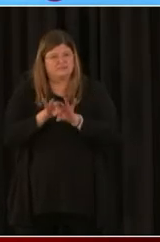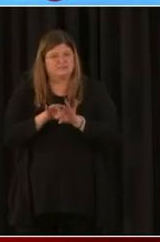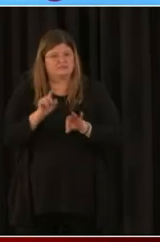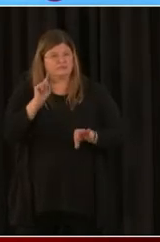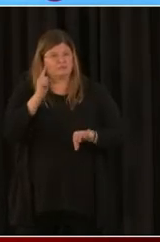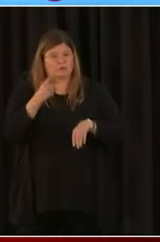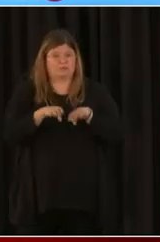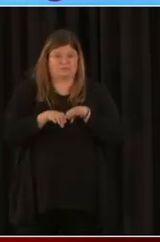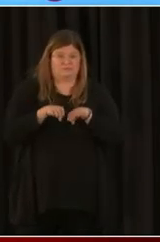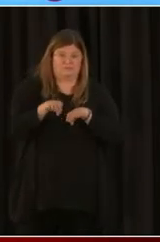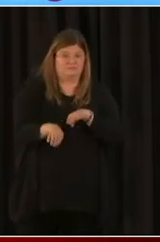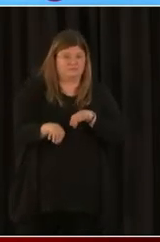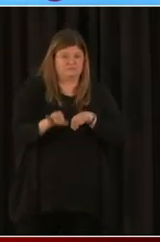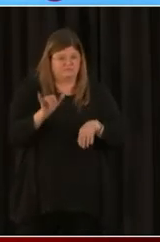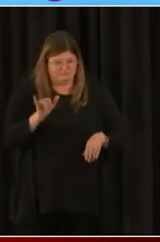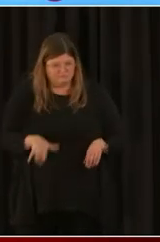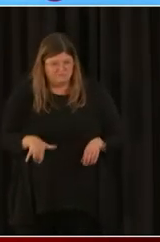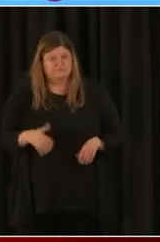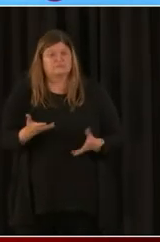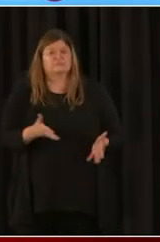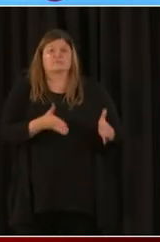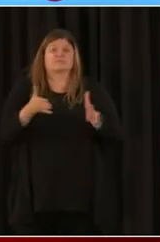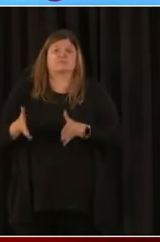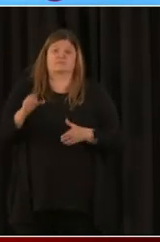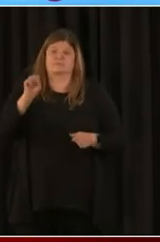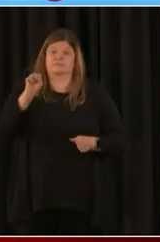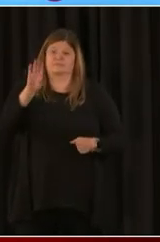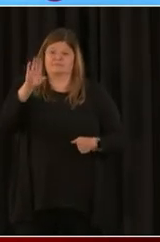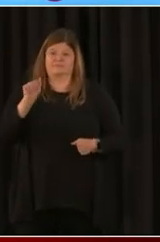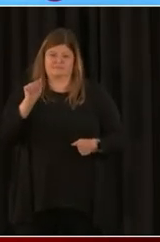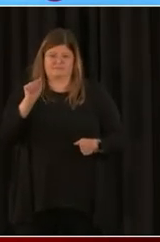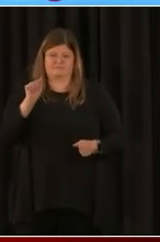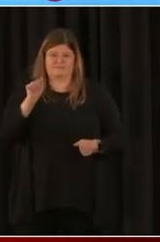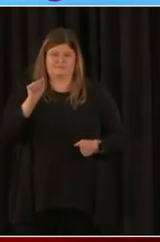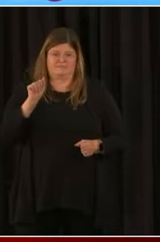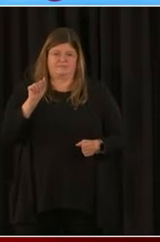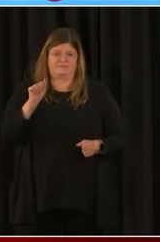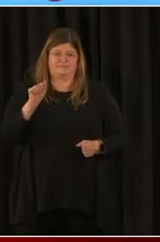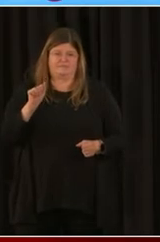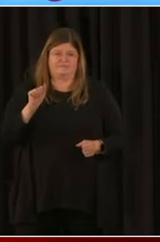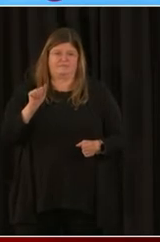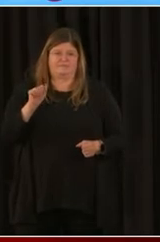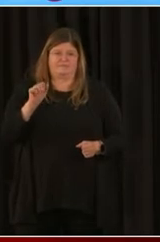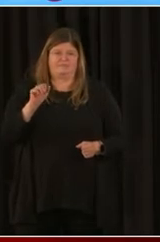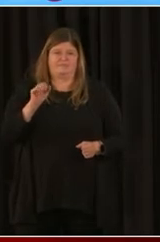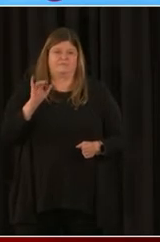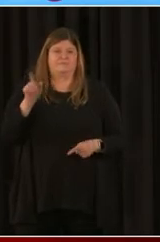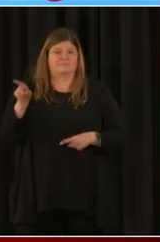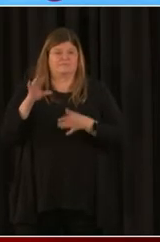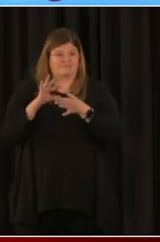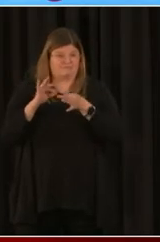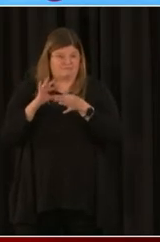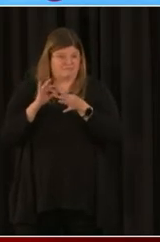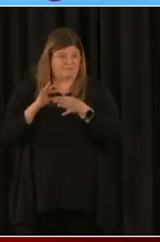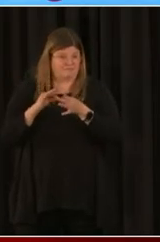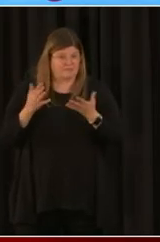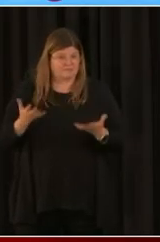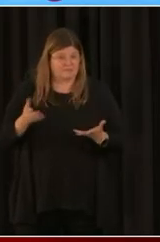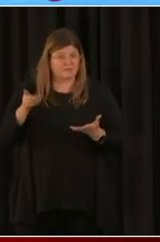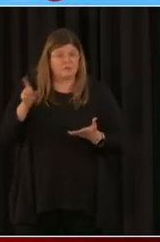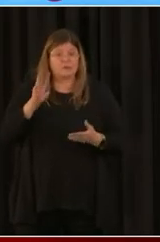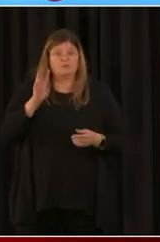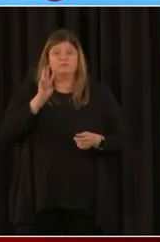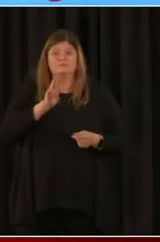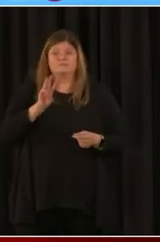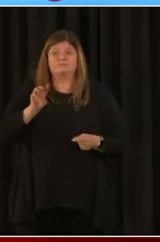The other thing I would say in terms of the SBA, as Mr. Johnson pointed out, there's a great wealth of information available on their website. So even though you're